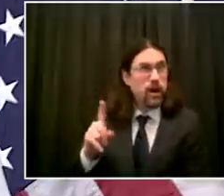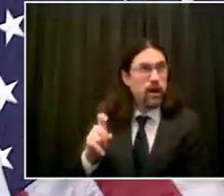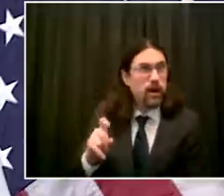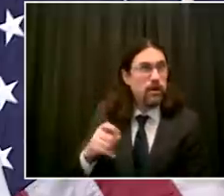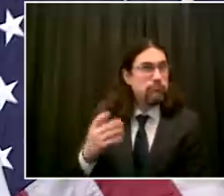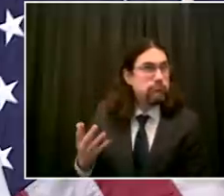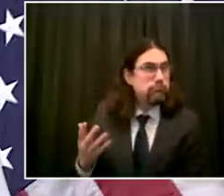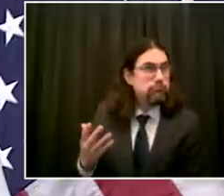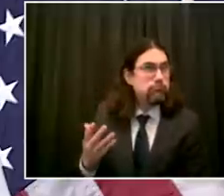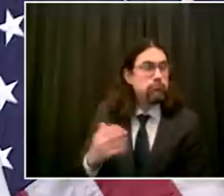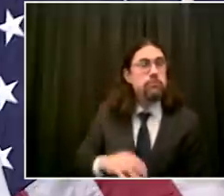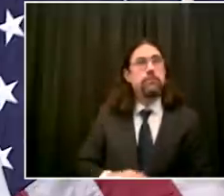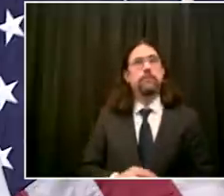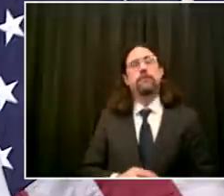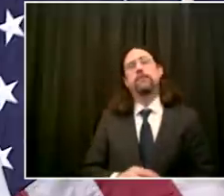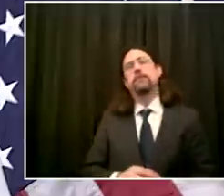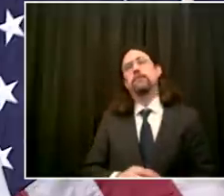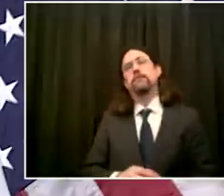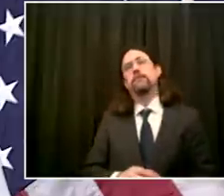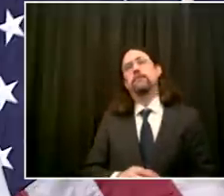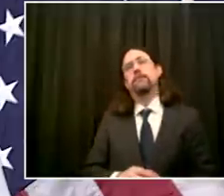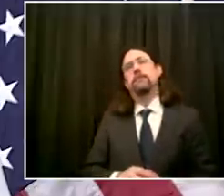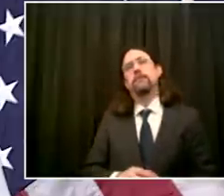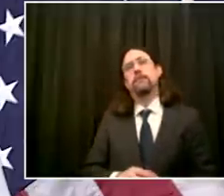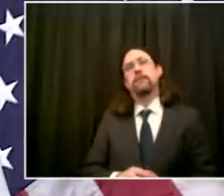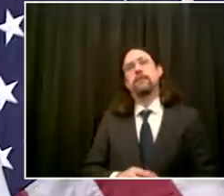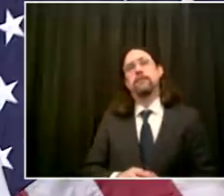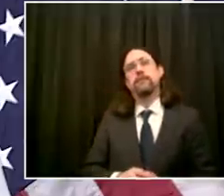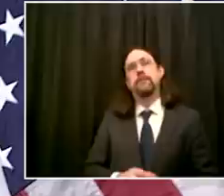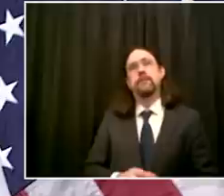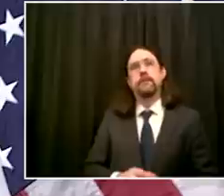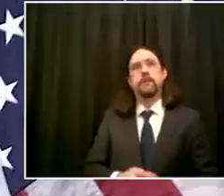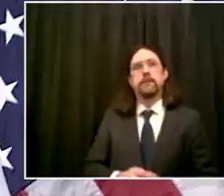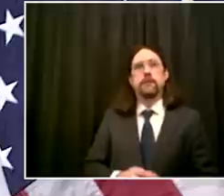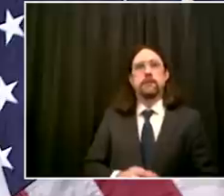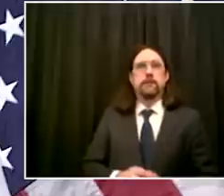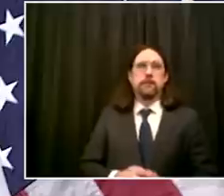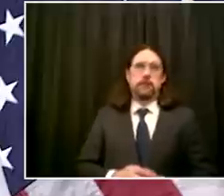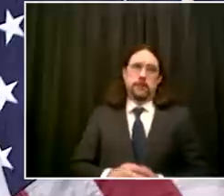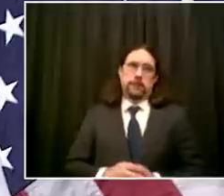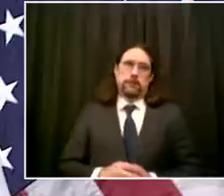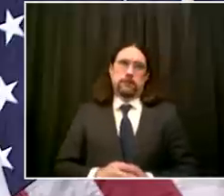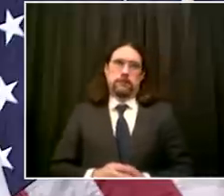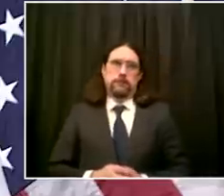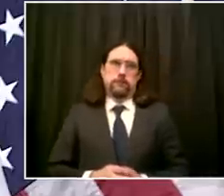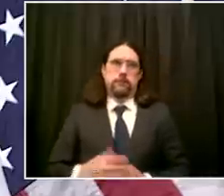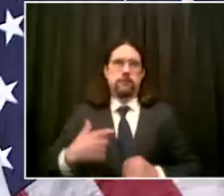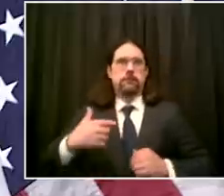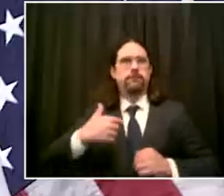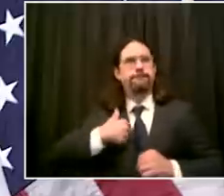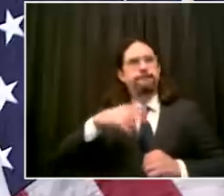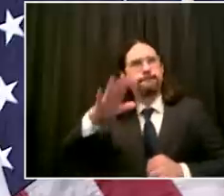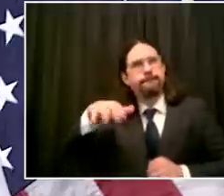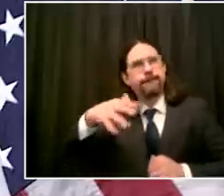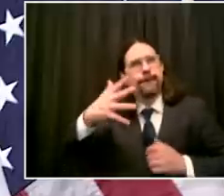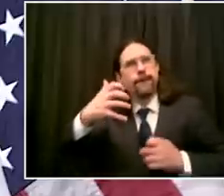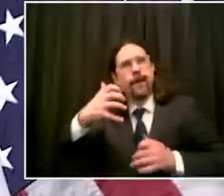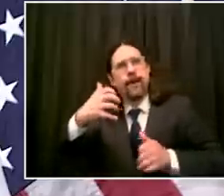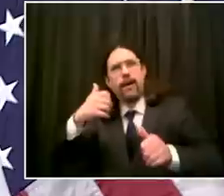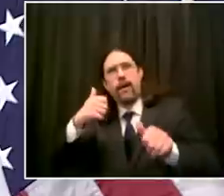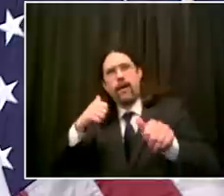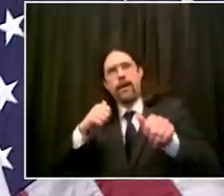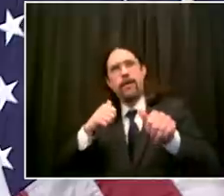update on that and you know dr barbeau will come back on the call thank you thank you deaths per zip code uh